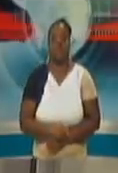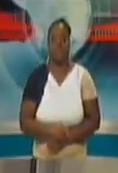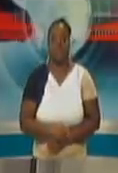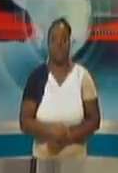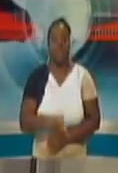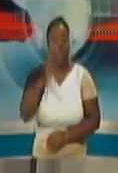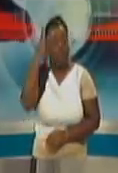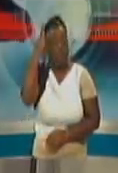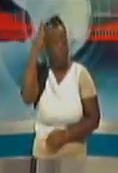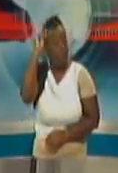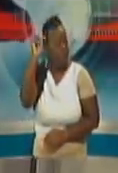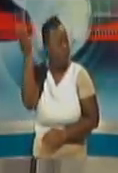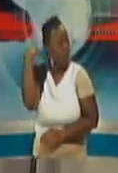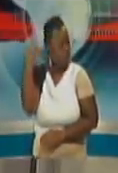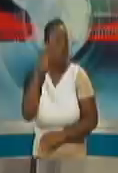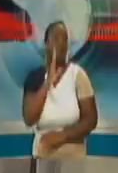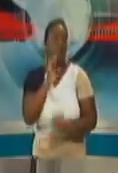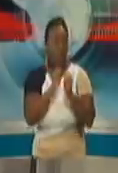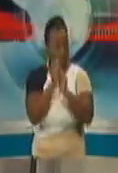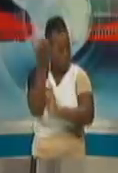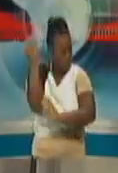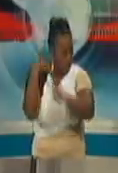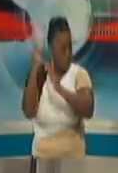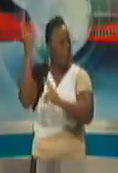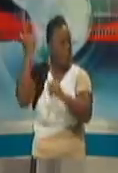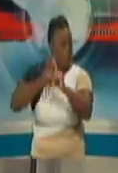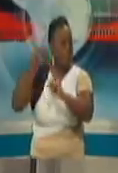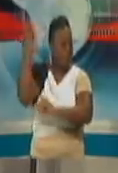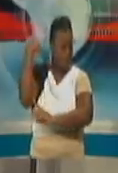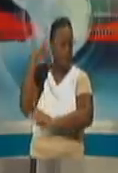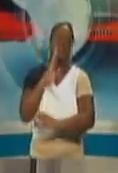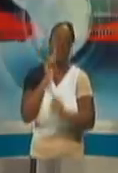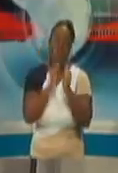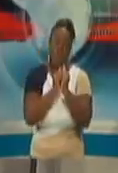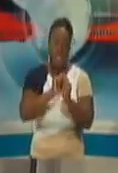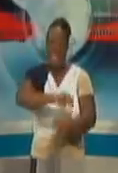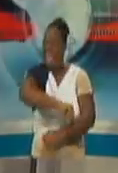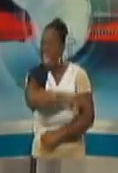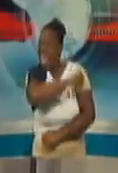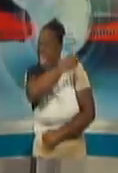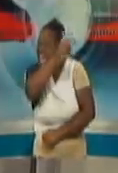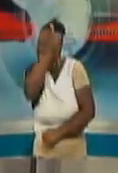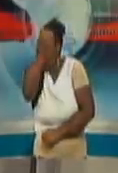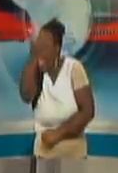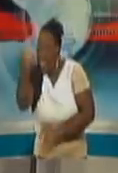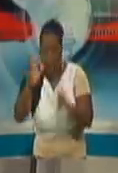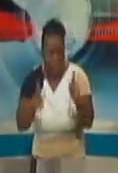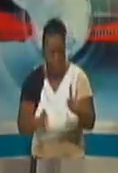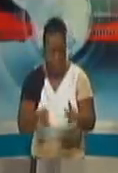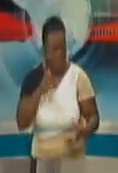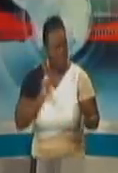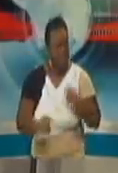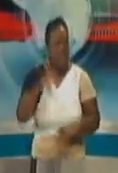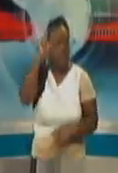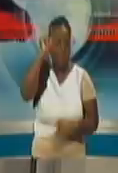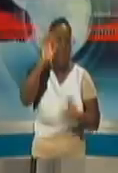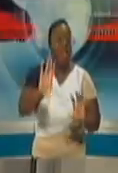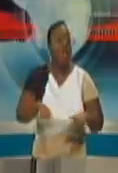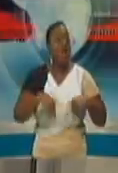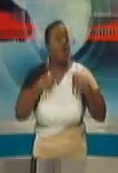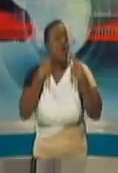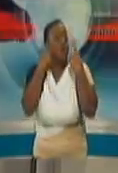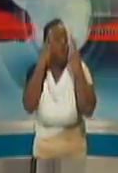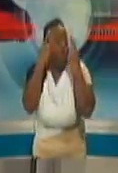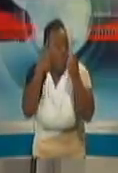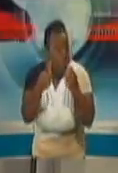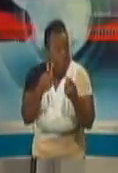conferences maybe about a month ago, that anybody in Trinidad and Tobago can have full